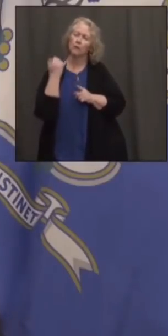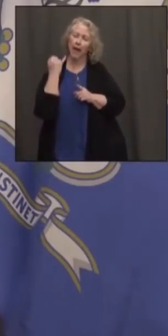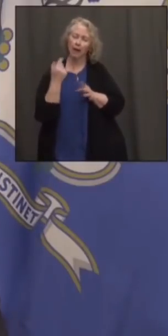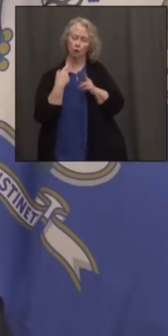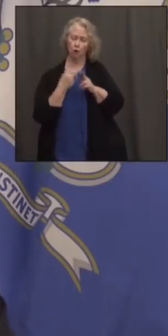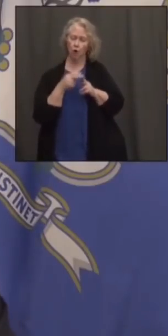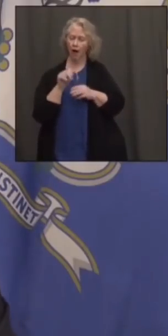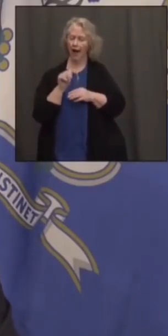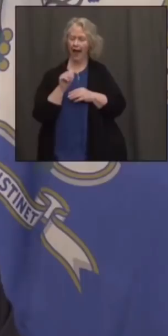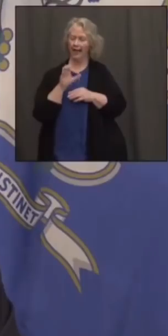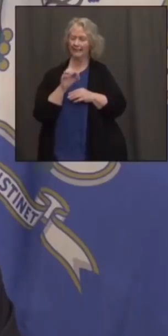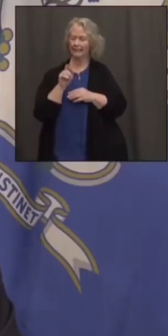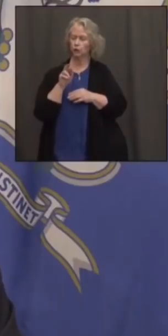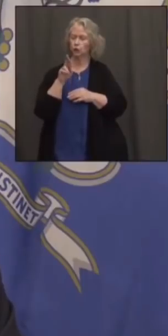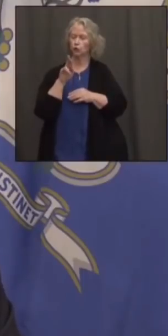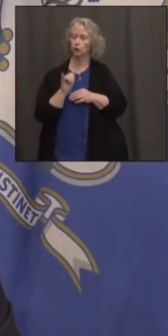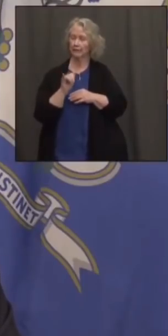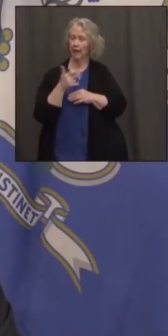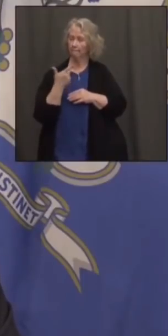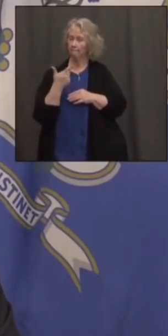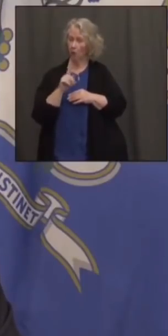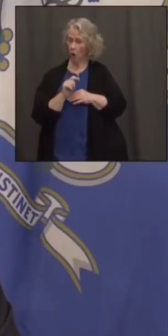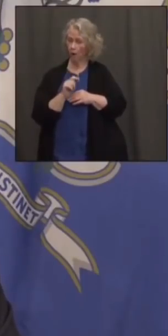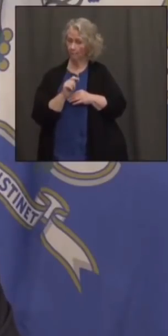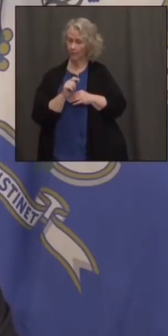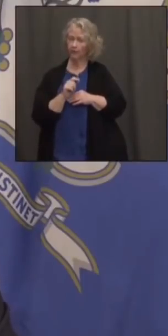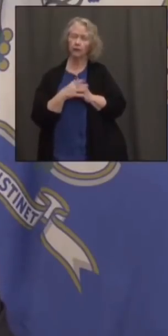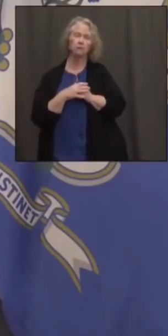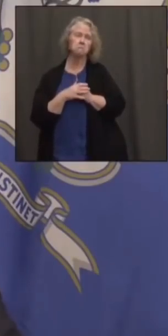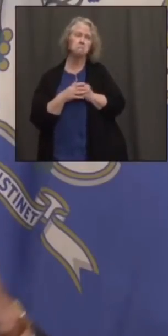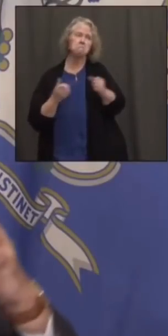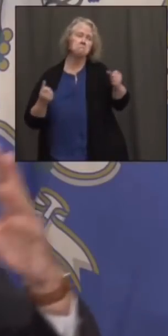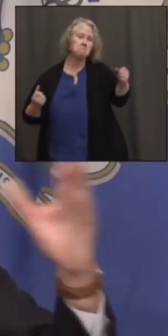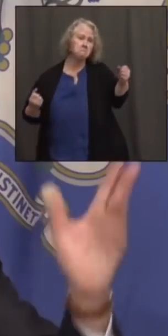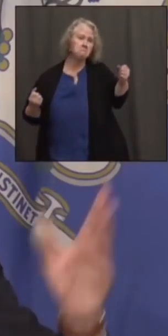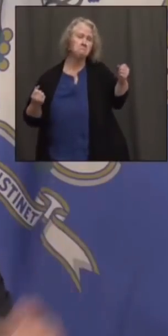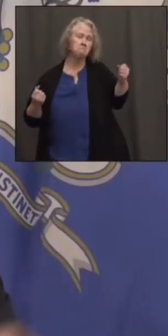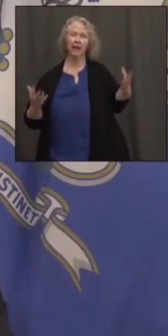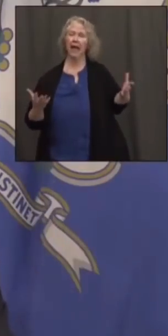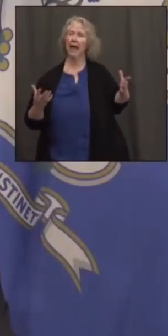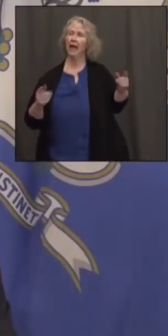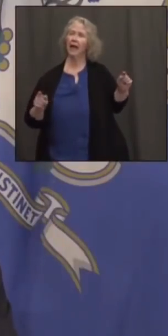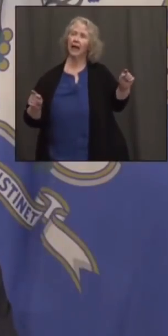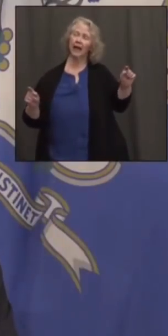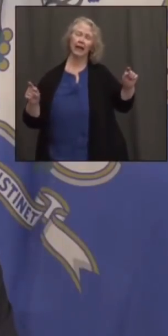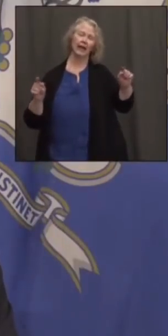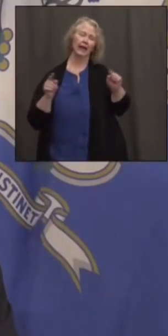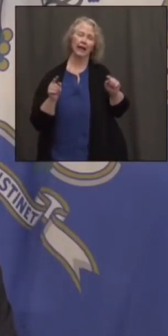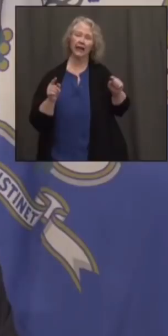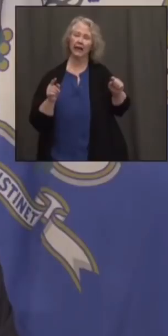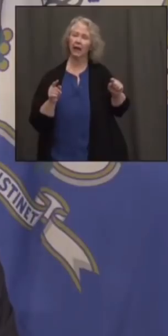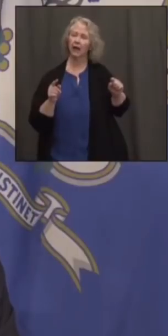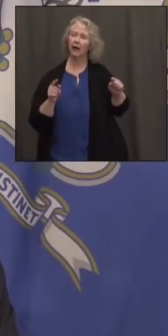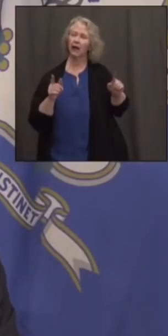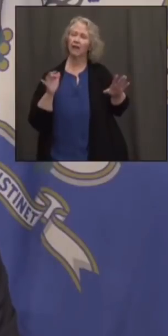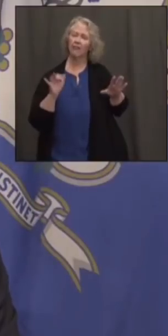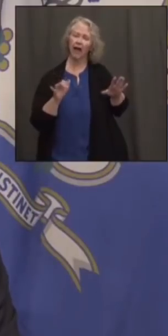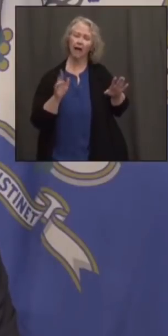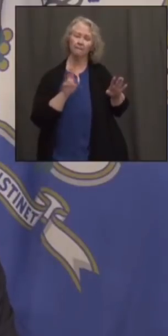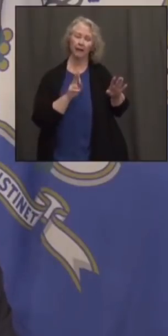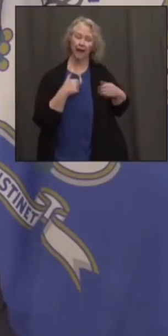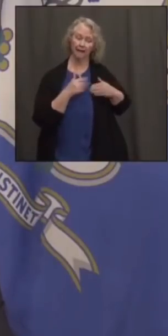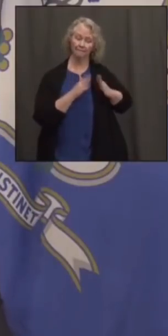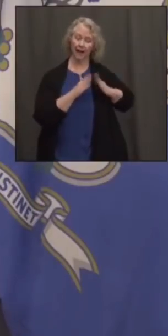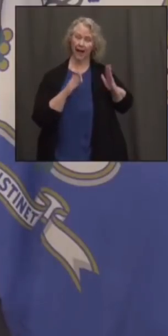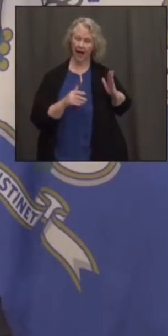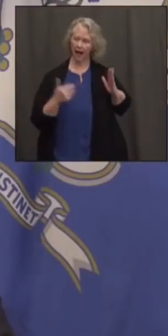zoning bill being considered by the legislature right now. There are thousands of additional units attached to homes all over